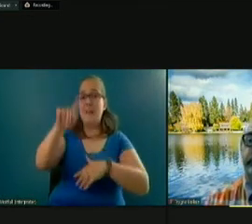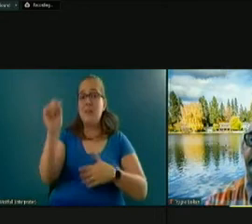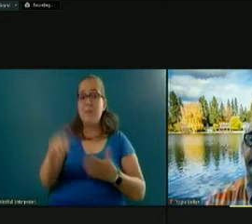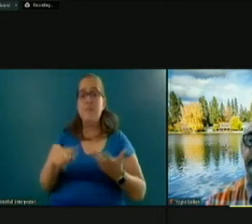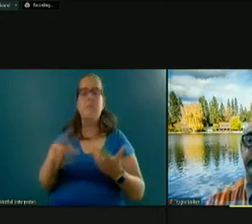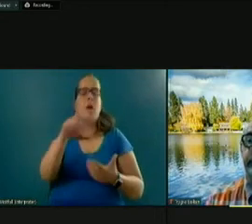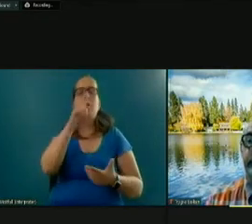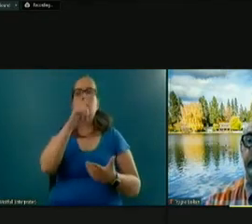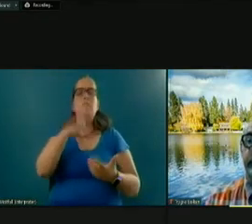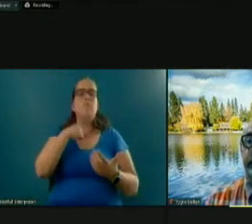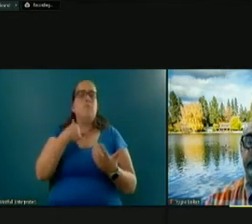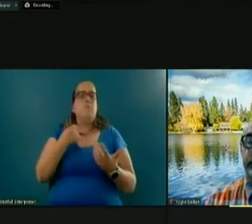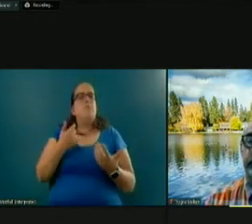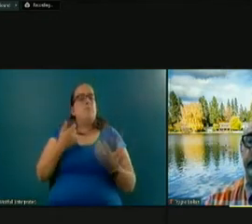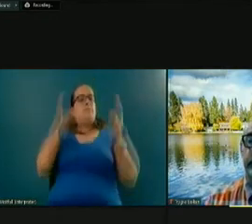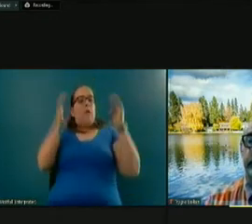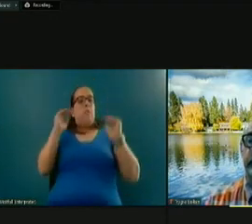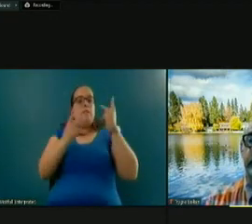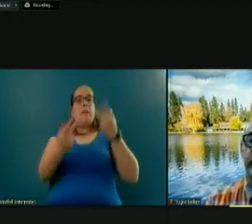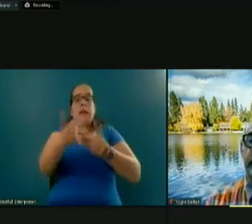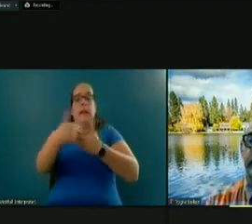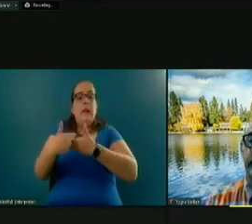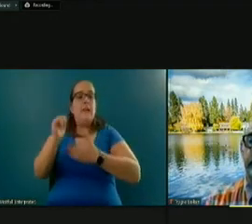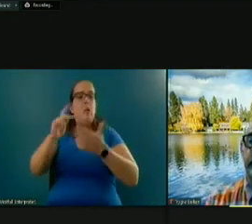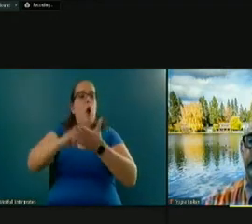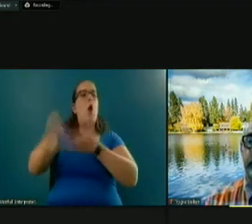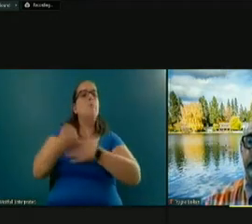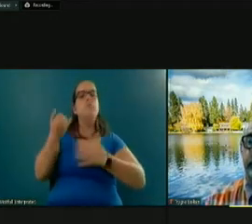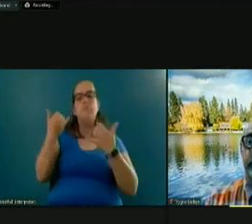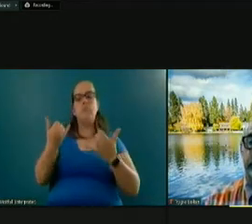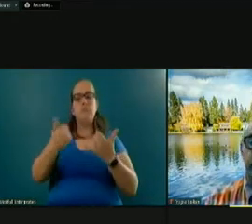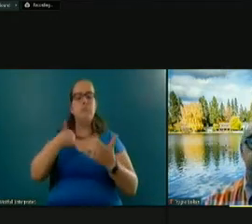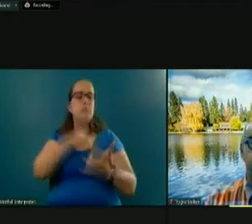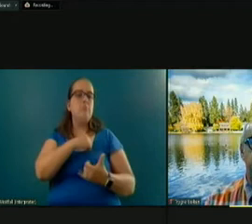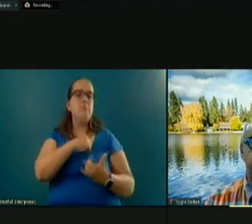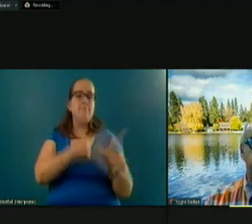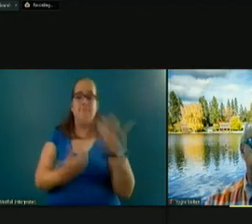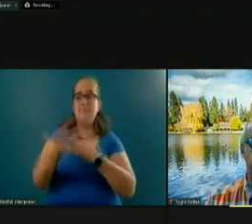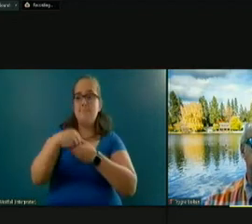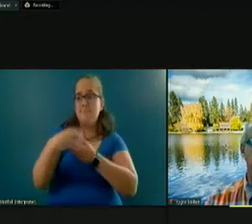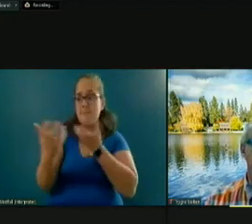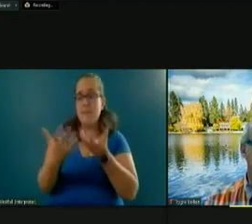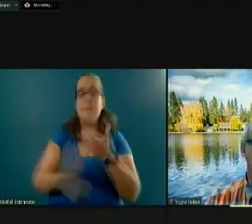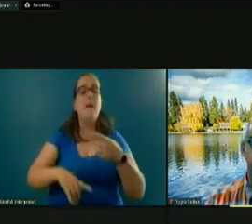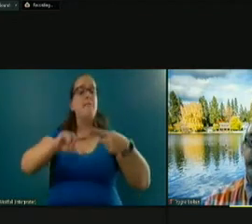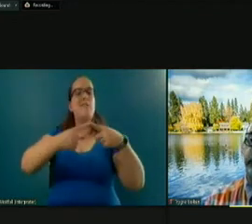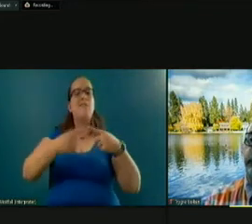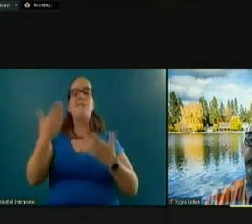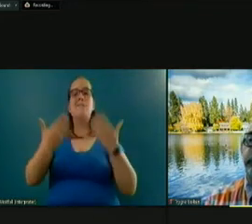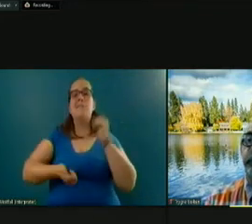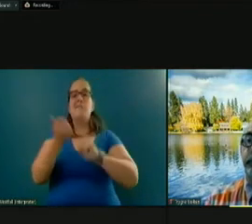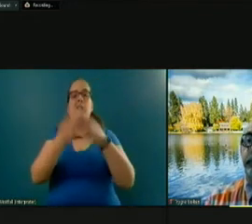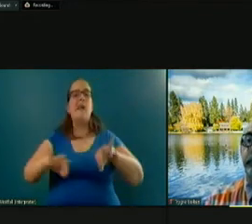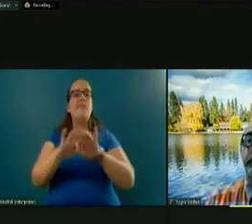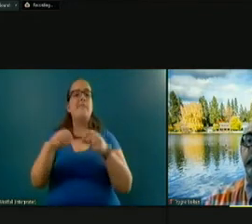I hope people participate in the projects that are currently working, that we're currently engaged in. One, probably the most important, is